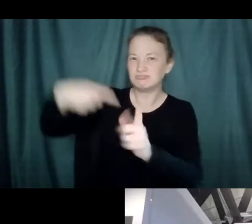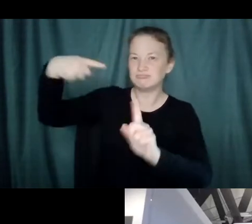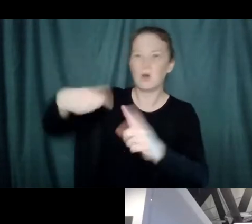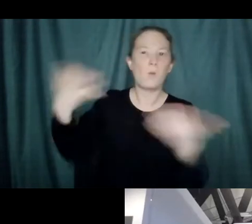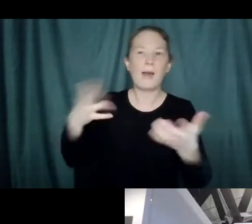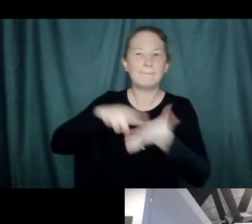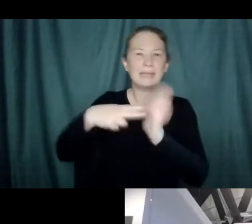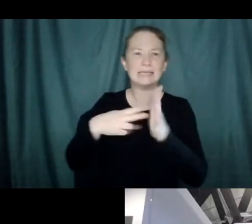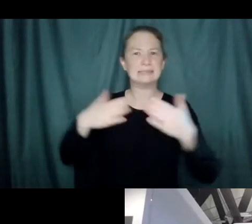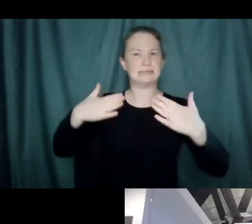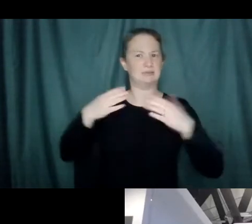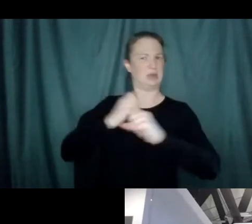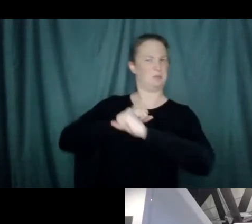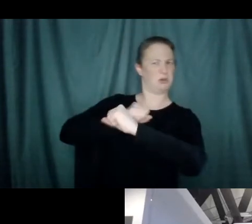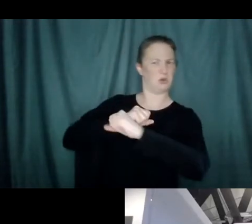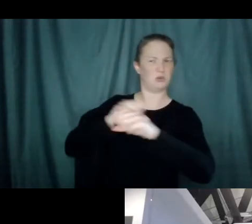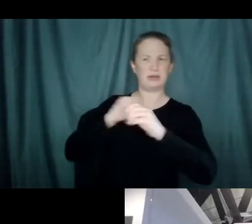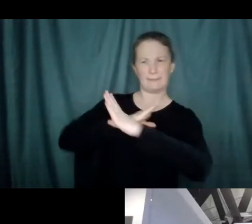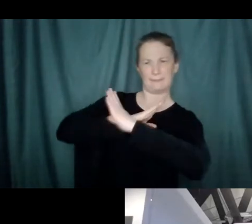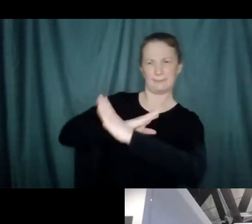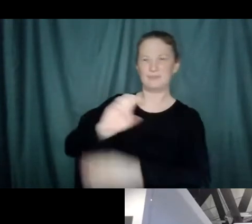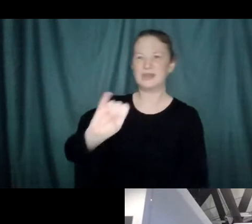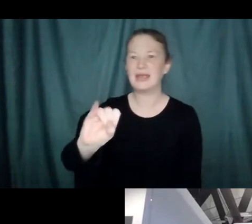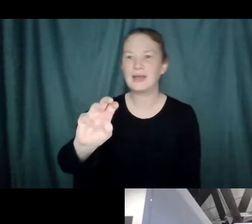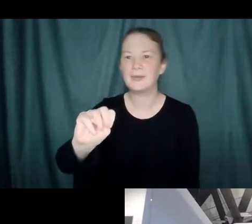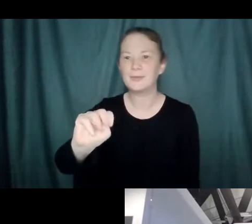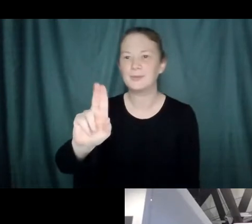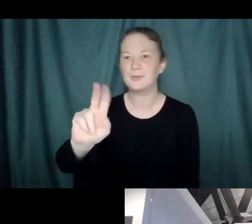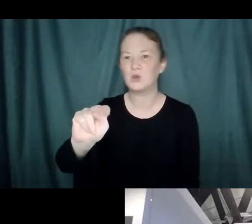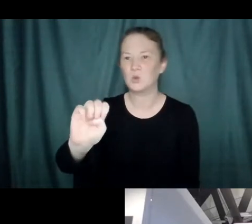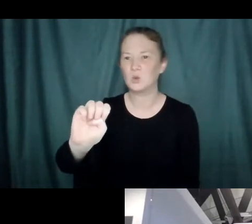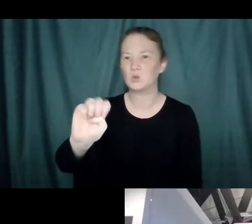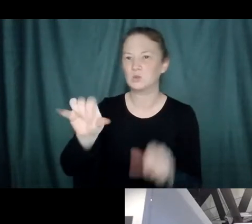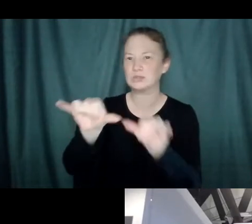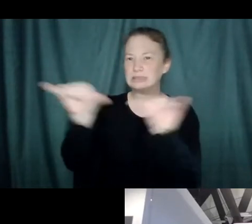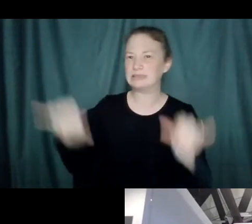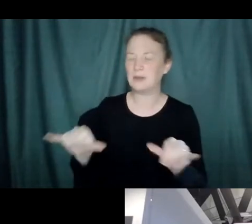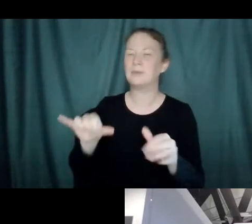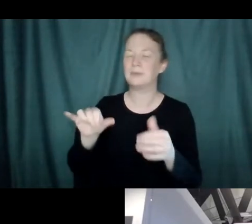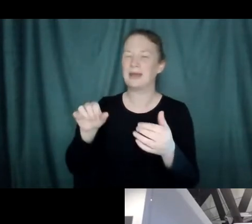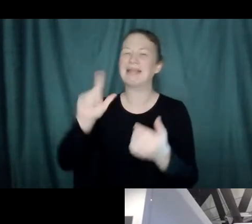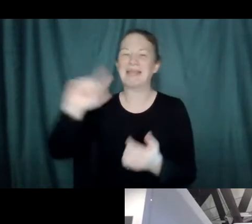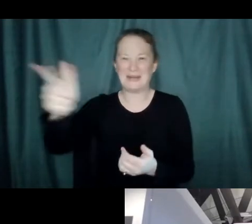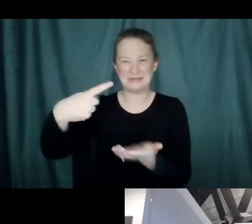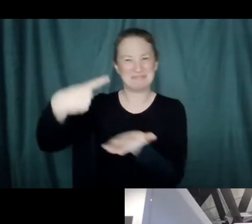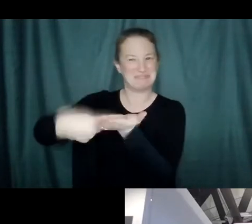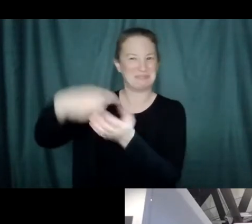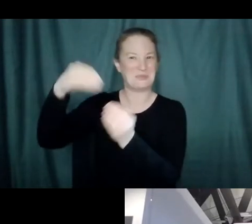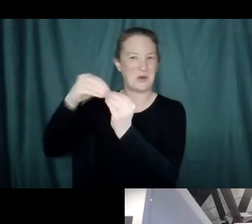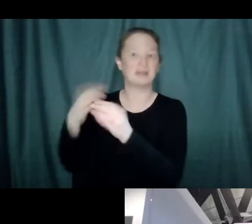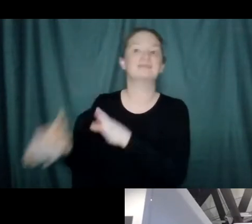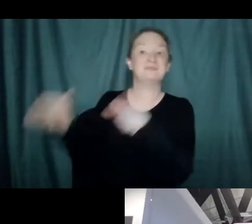in general before, and then maybe, like, what is a T-cell and that sort of thing. So, yeah, let's hear Megan's introduction first.